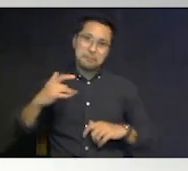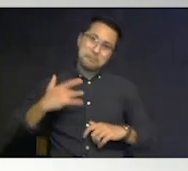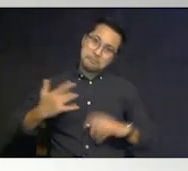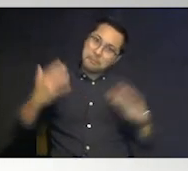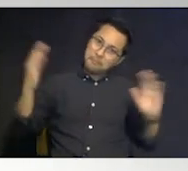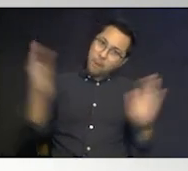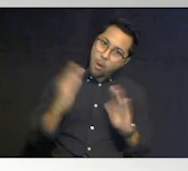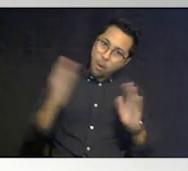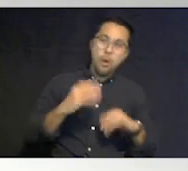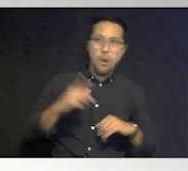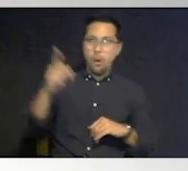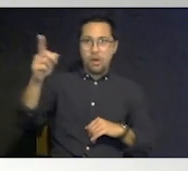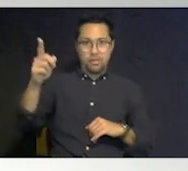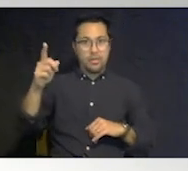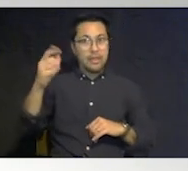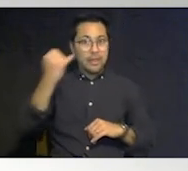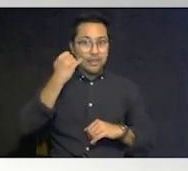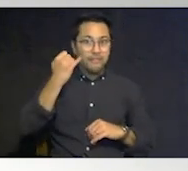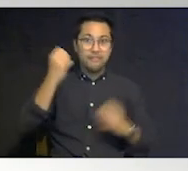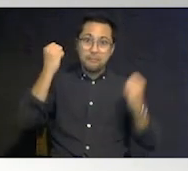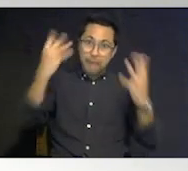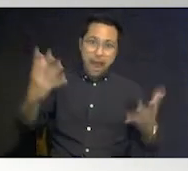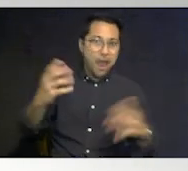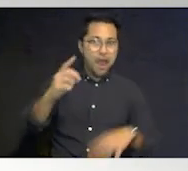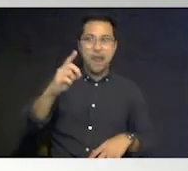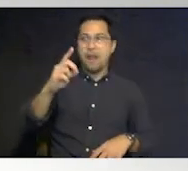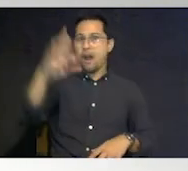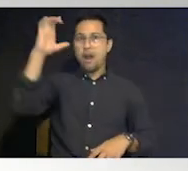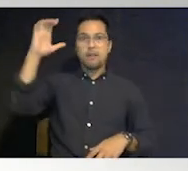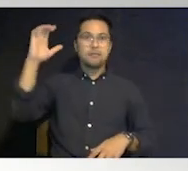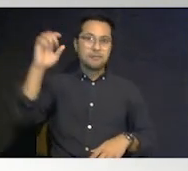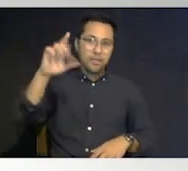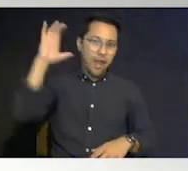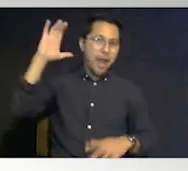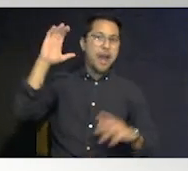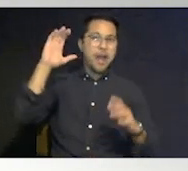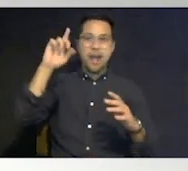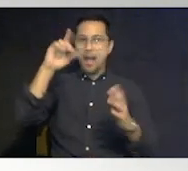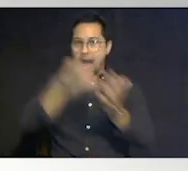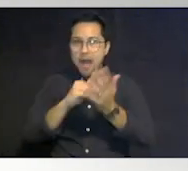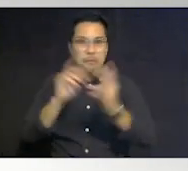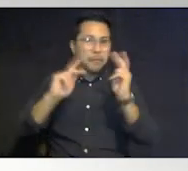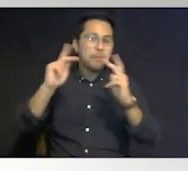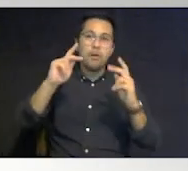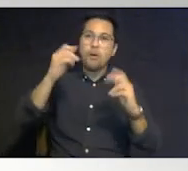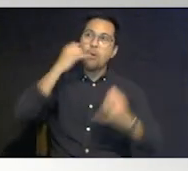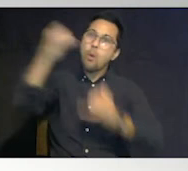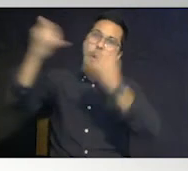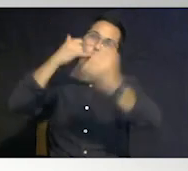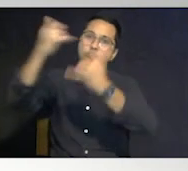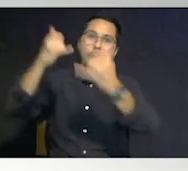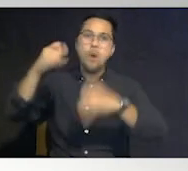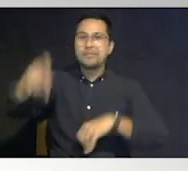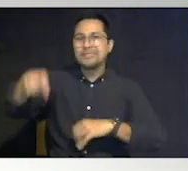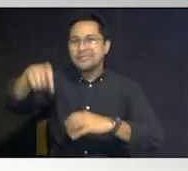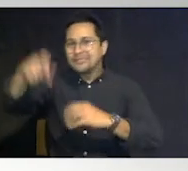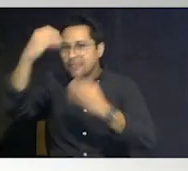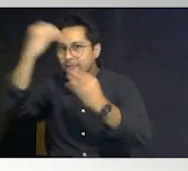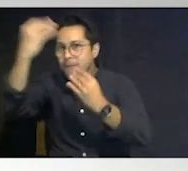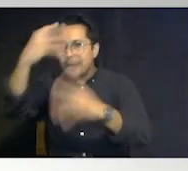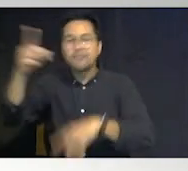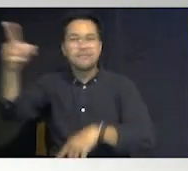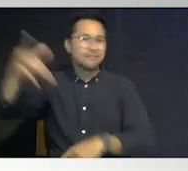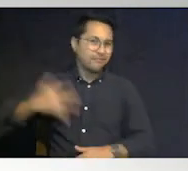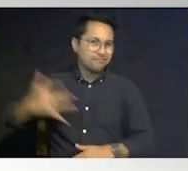and they get overwhelmed when hundreds and thousands of individuals are calling and wanting information so make that a part of your plan